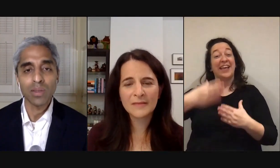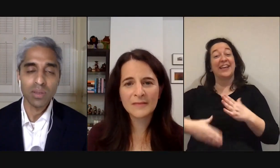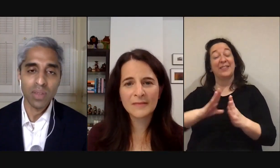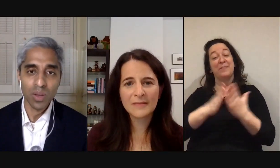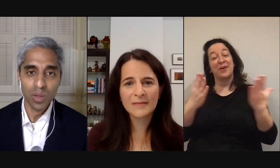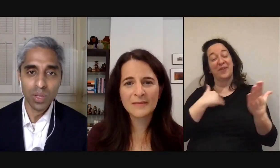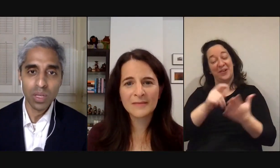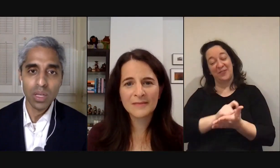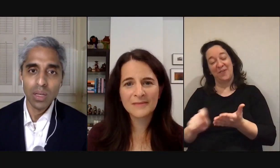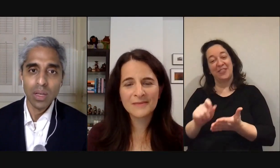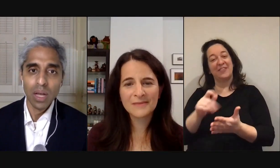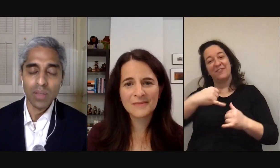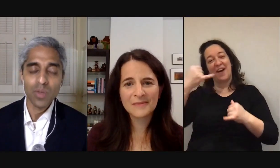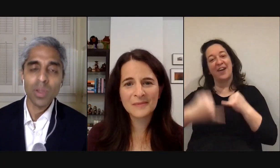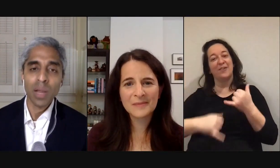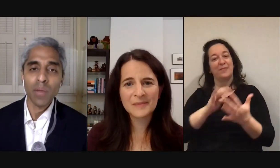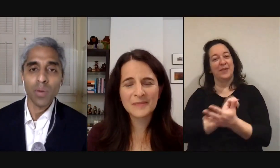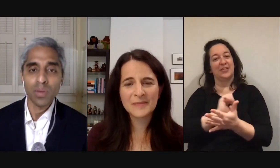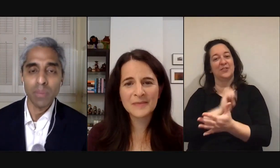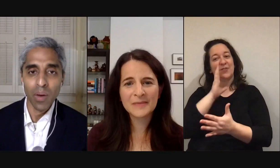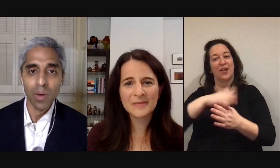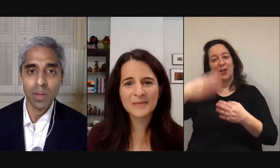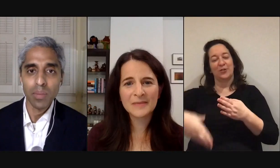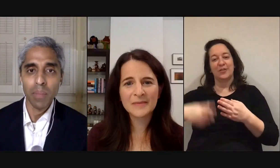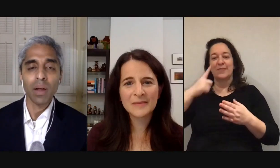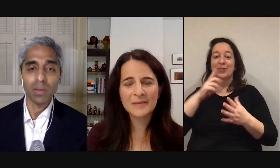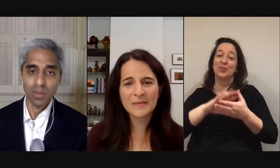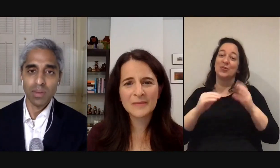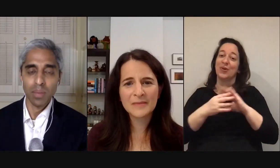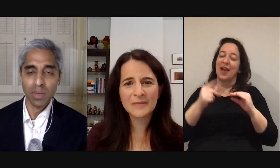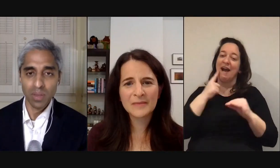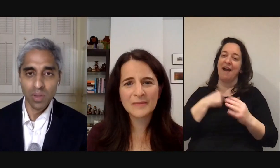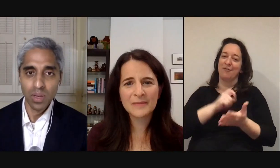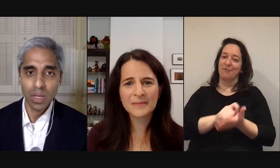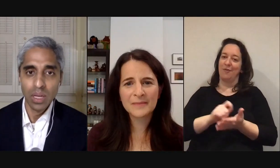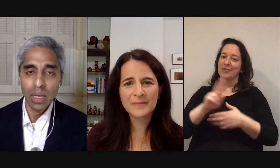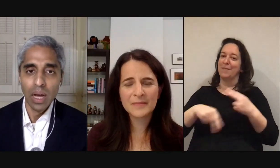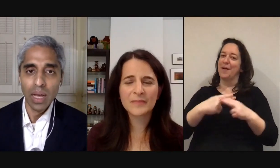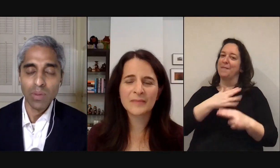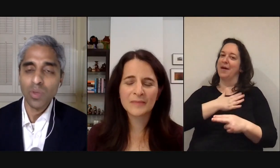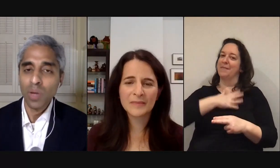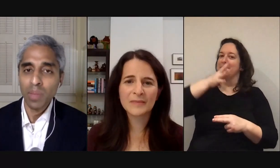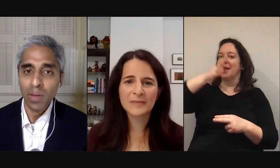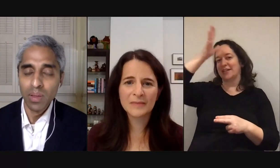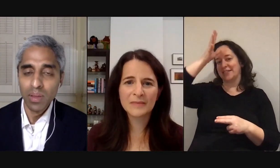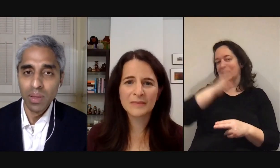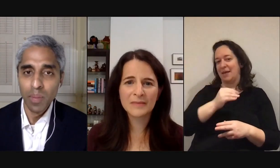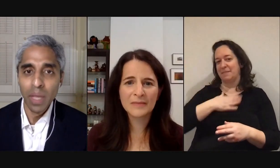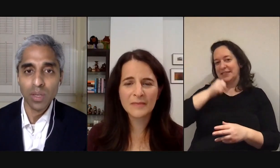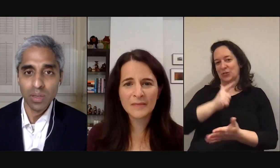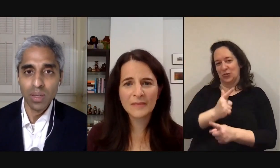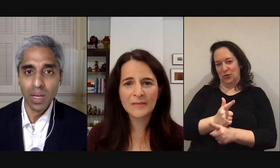pages of the conclusion the story that i wrote was about my parents and my sister it was a story about